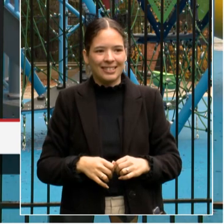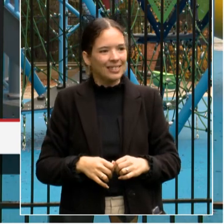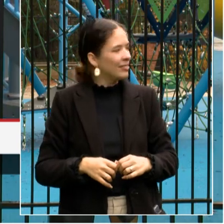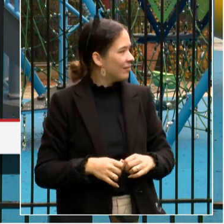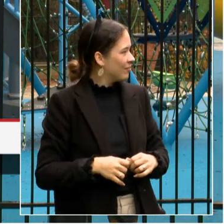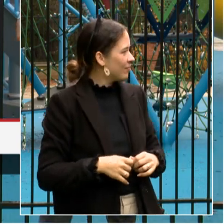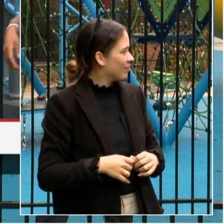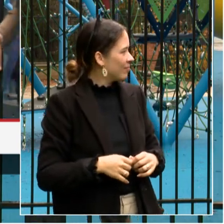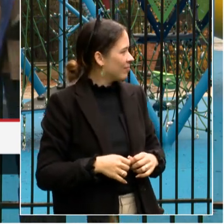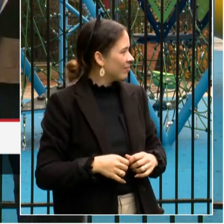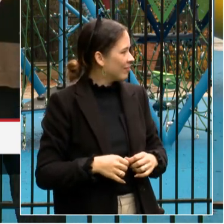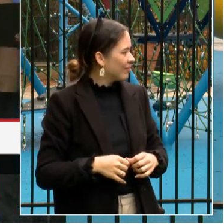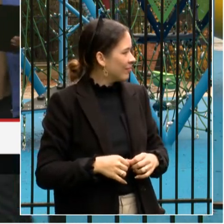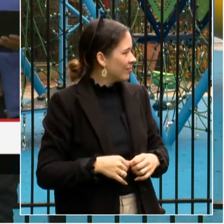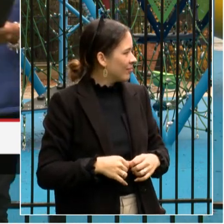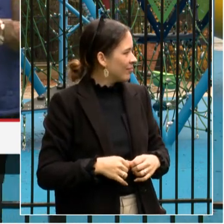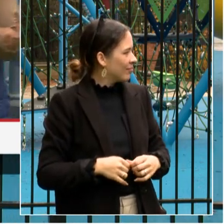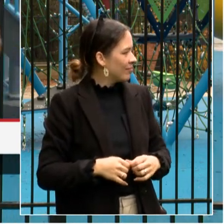Is it my turn?